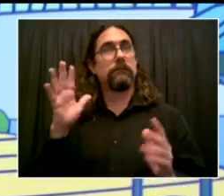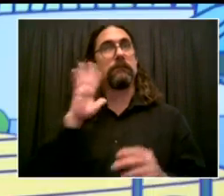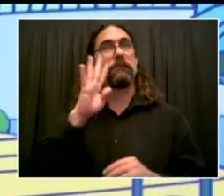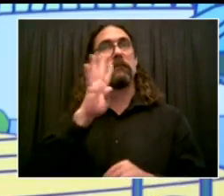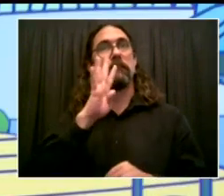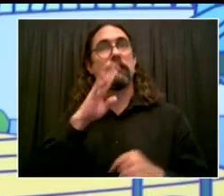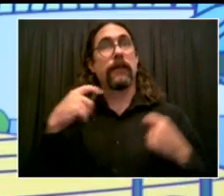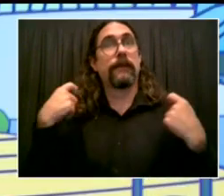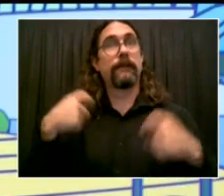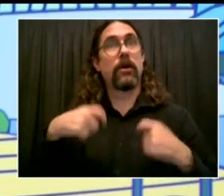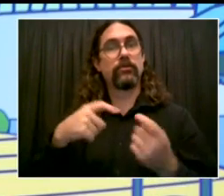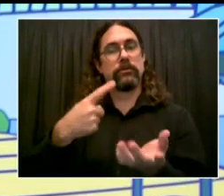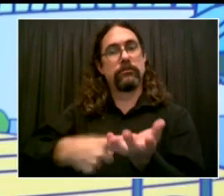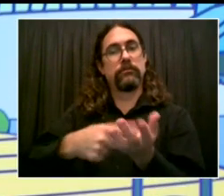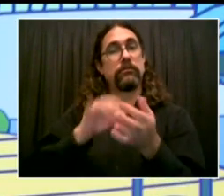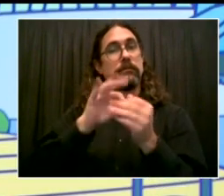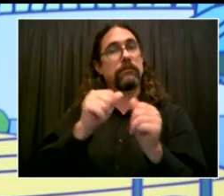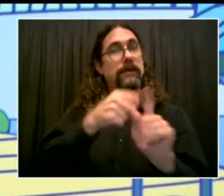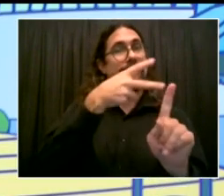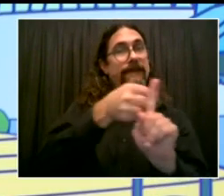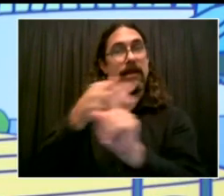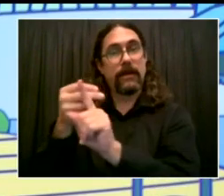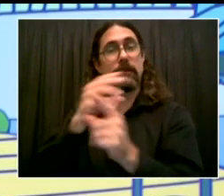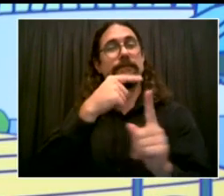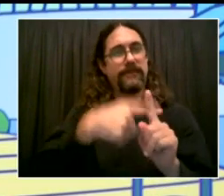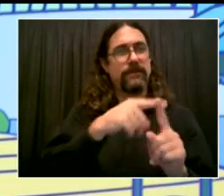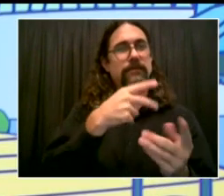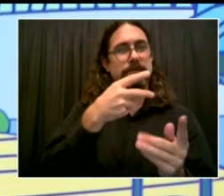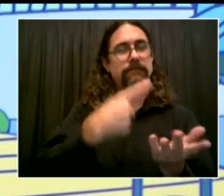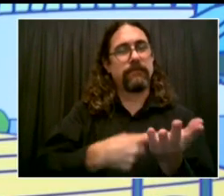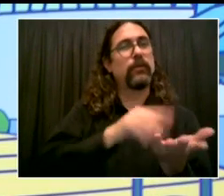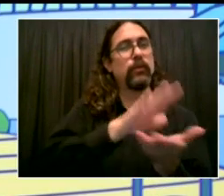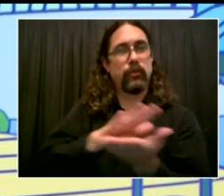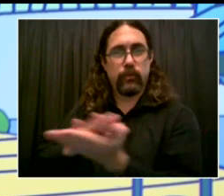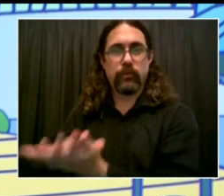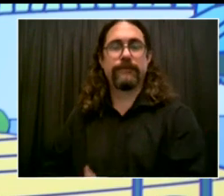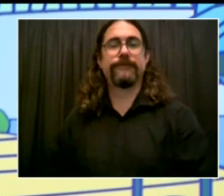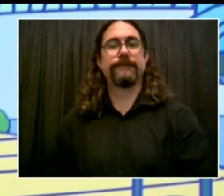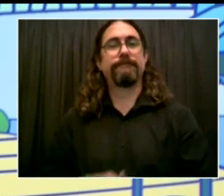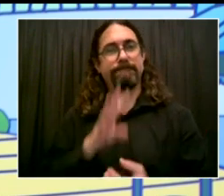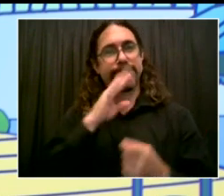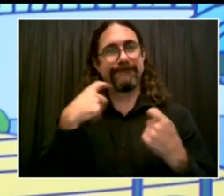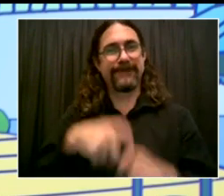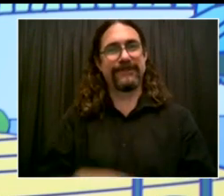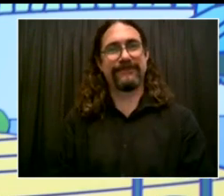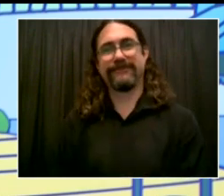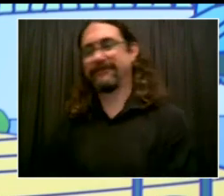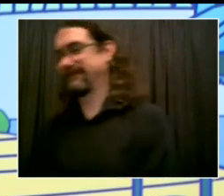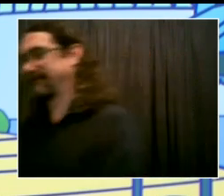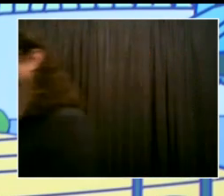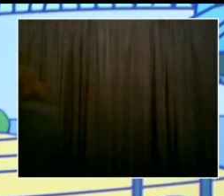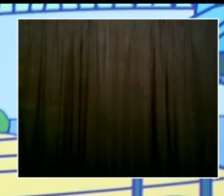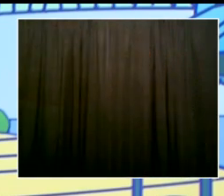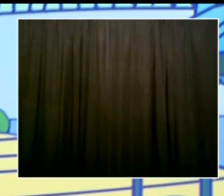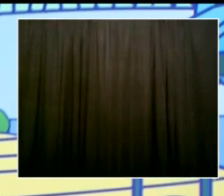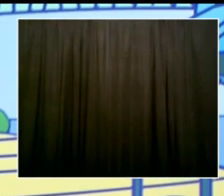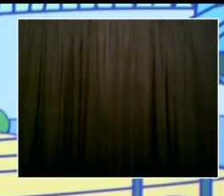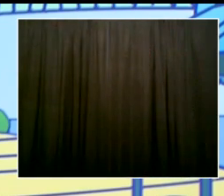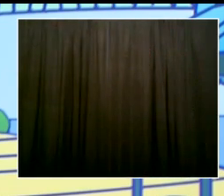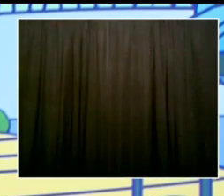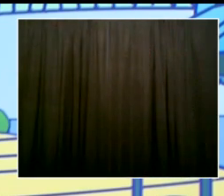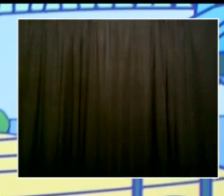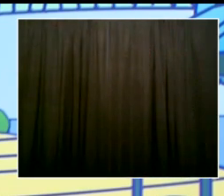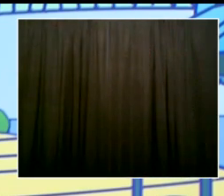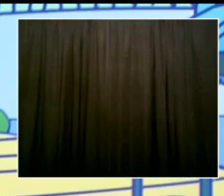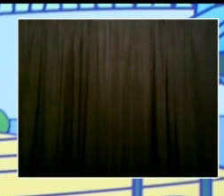reach our young people. Think about kids who haven't seen a